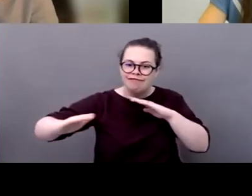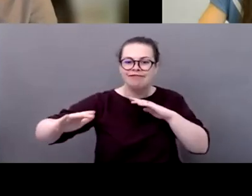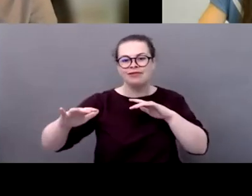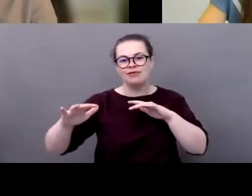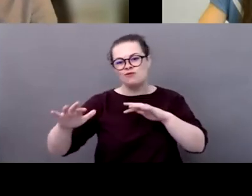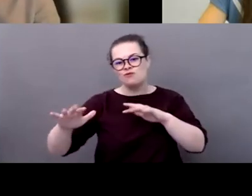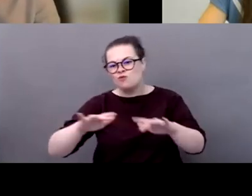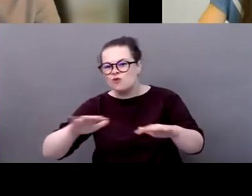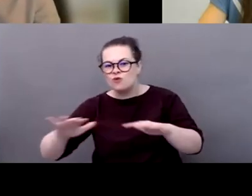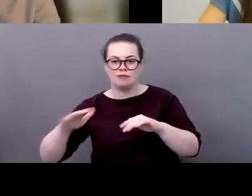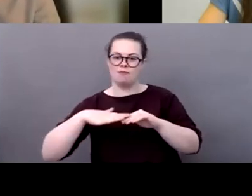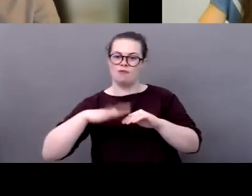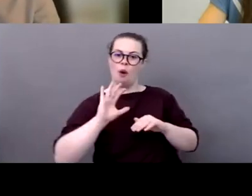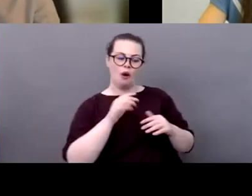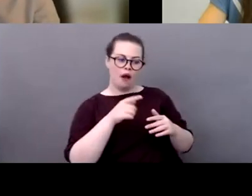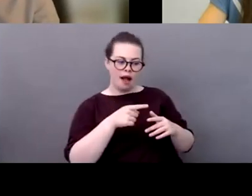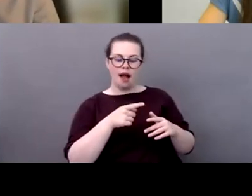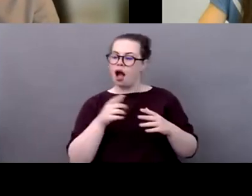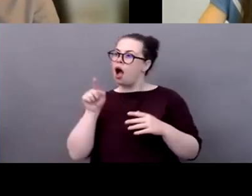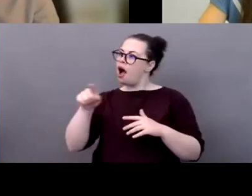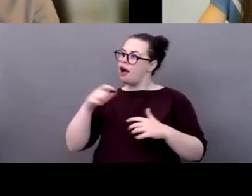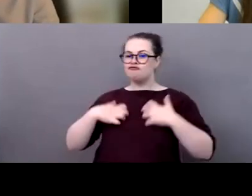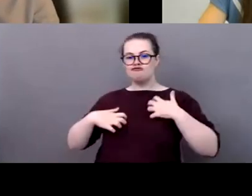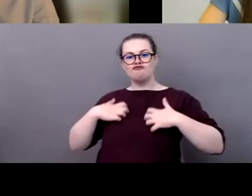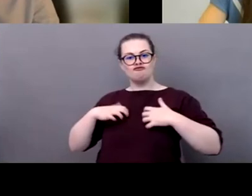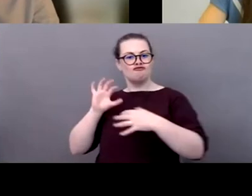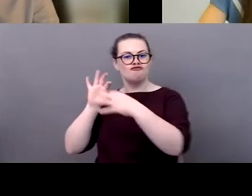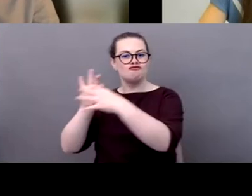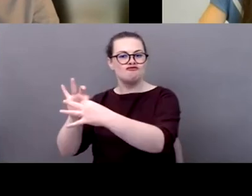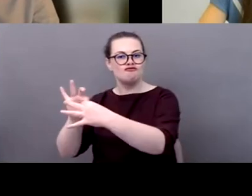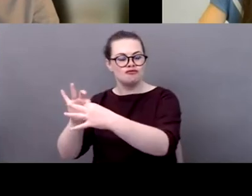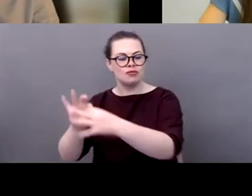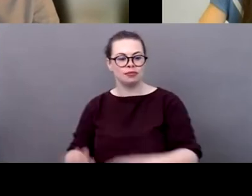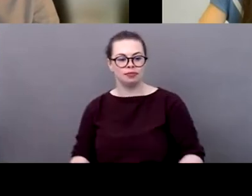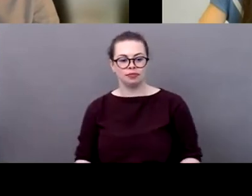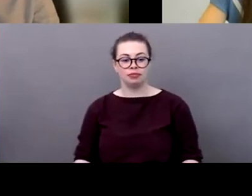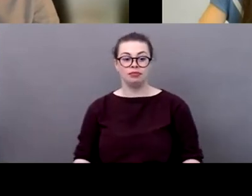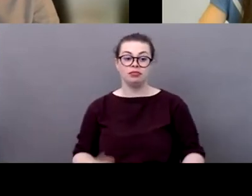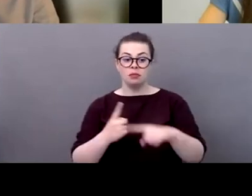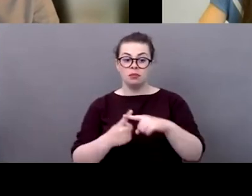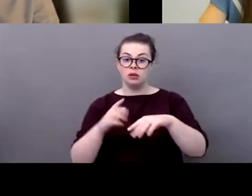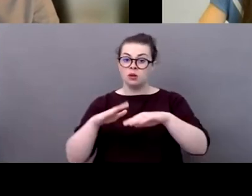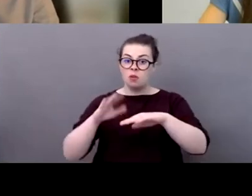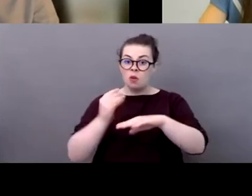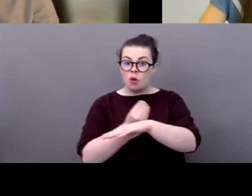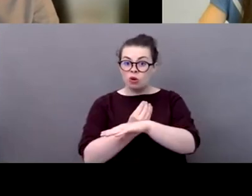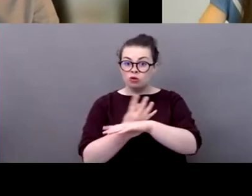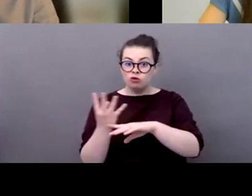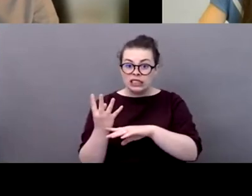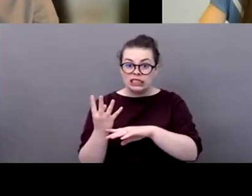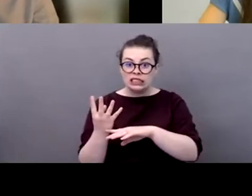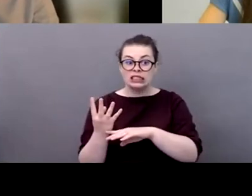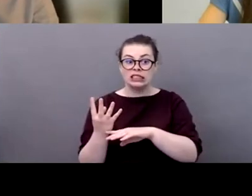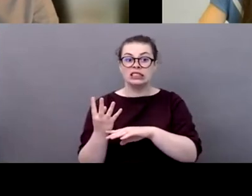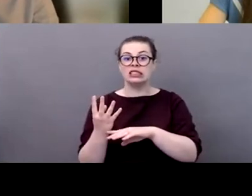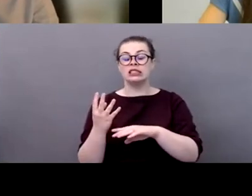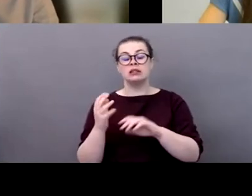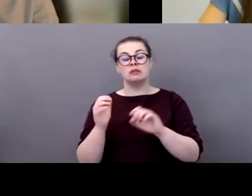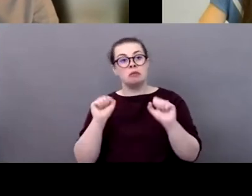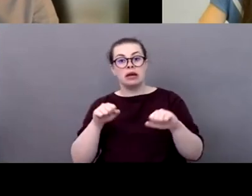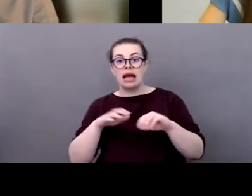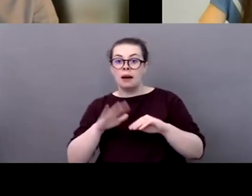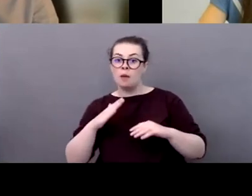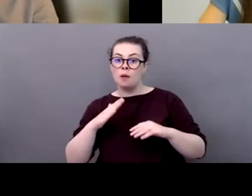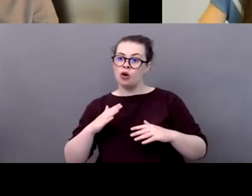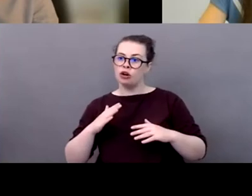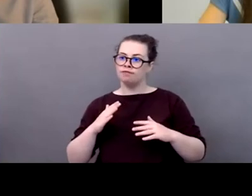contribute to broader uh social issues and also with uh greener environments actually we can enjoy more sports uh